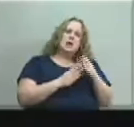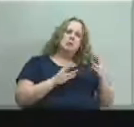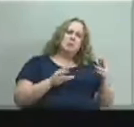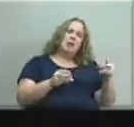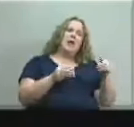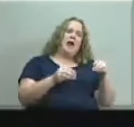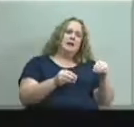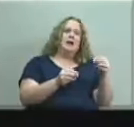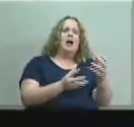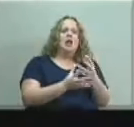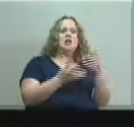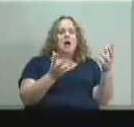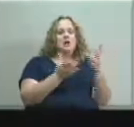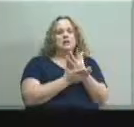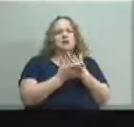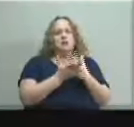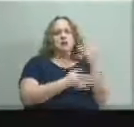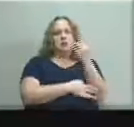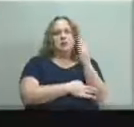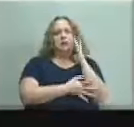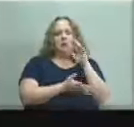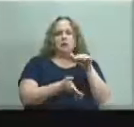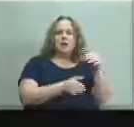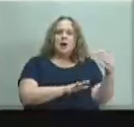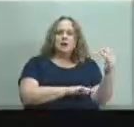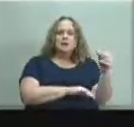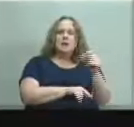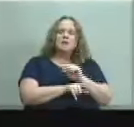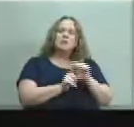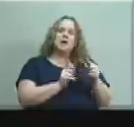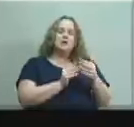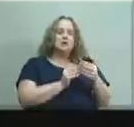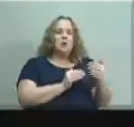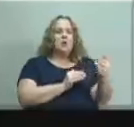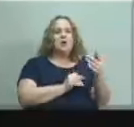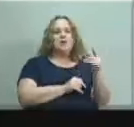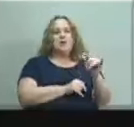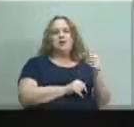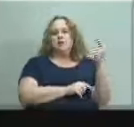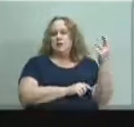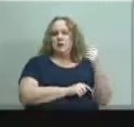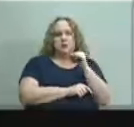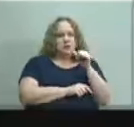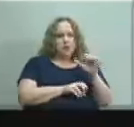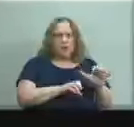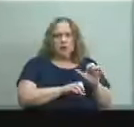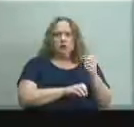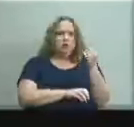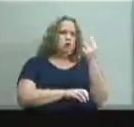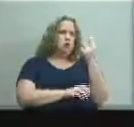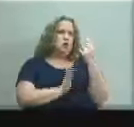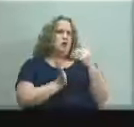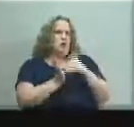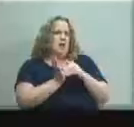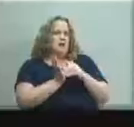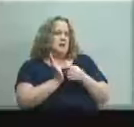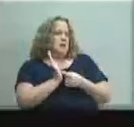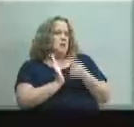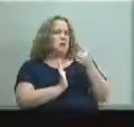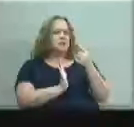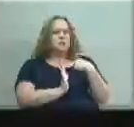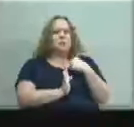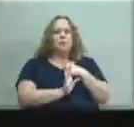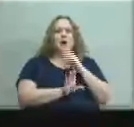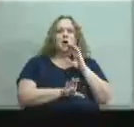some attrition rates but as we move forward that's also again why we're not going to do 12 000 at one time where we can do